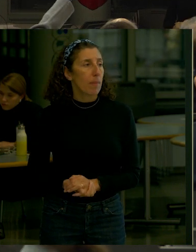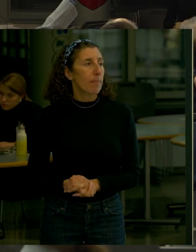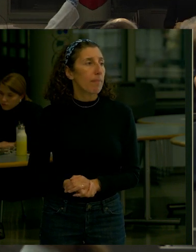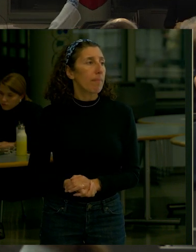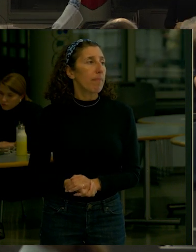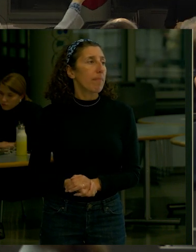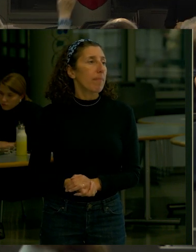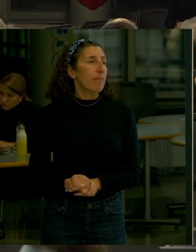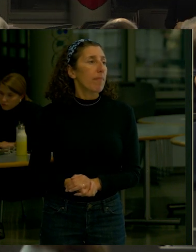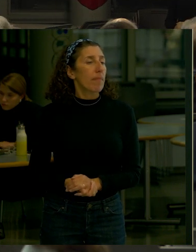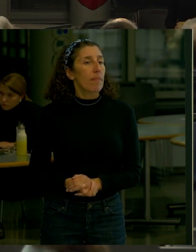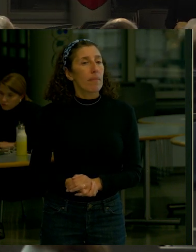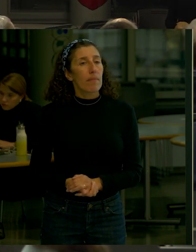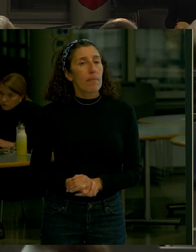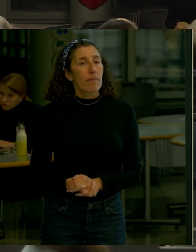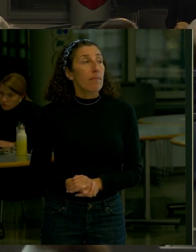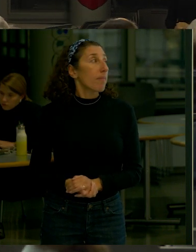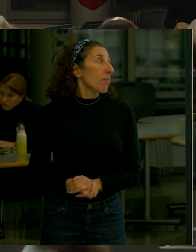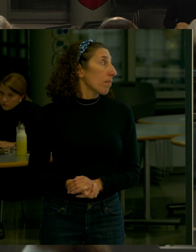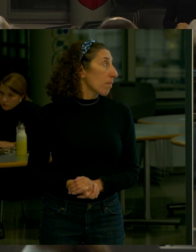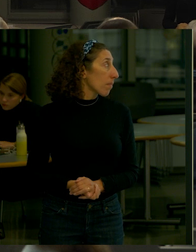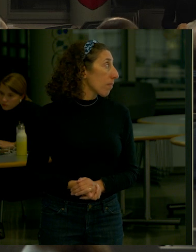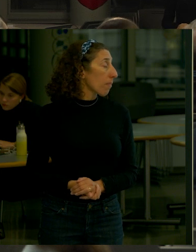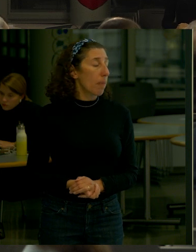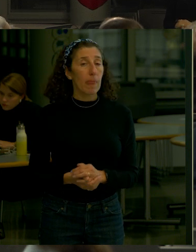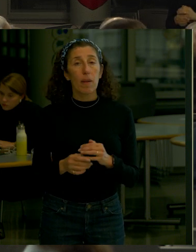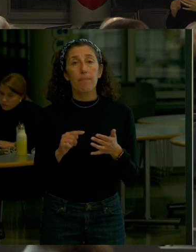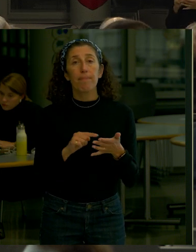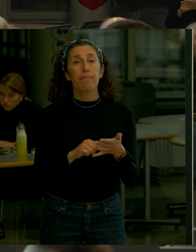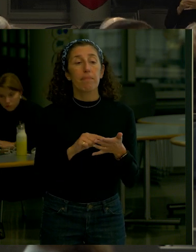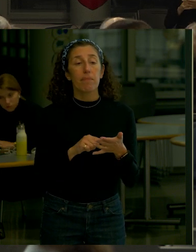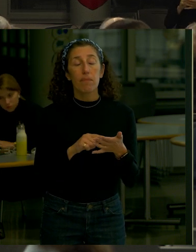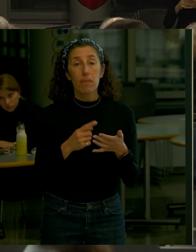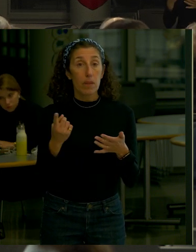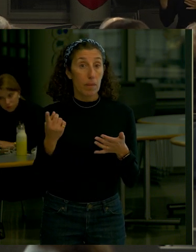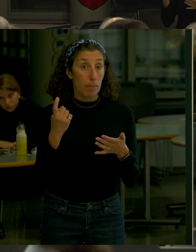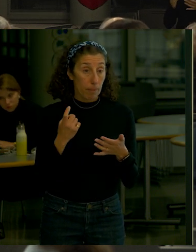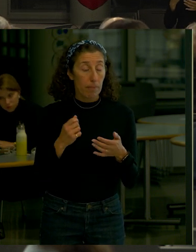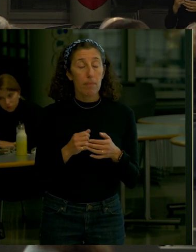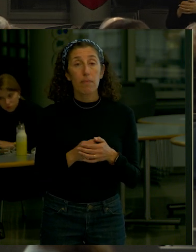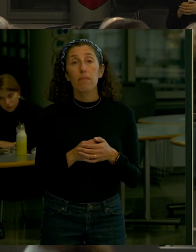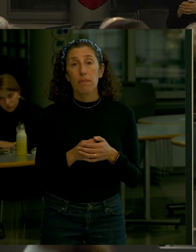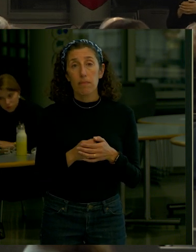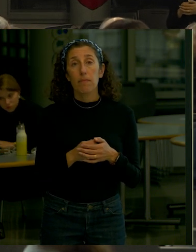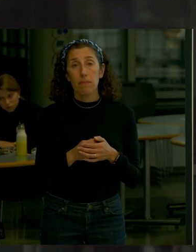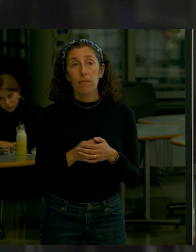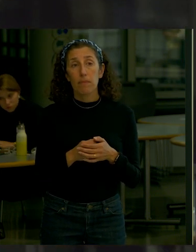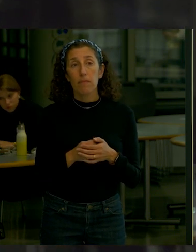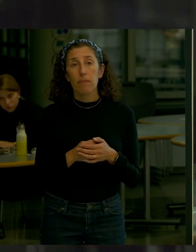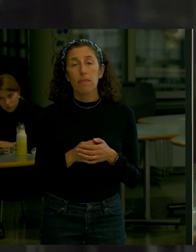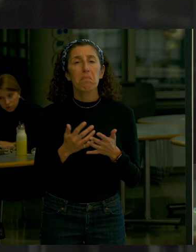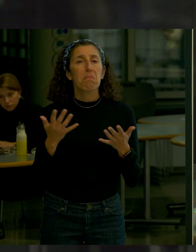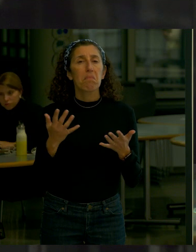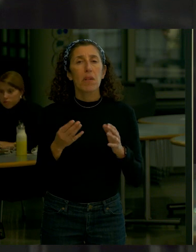so I have someone online who wants to know can you now or in the future provide the number of mature trees